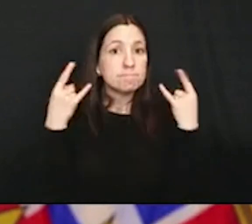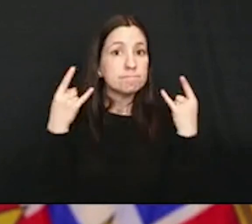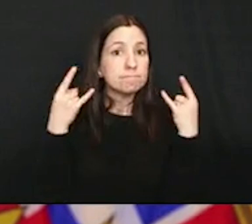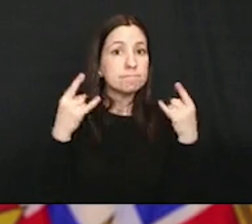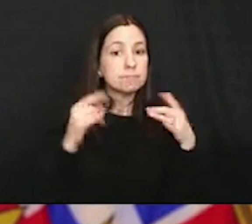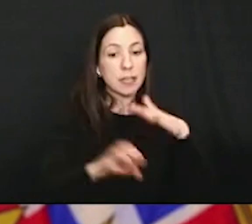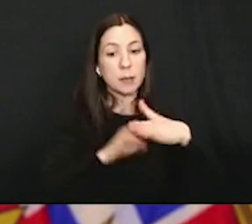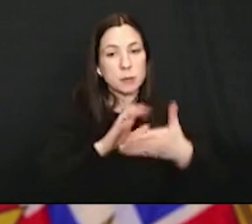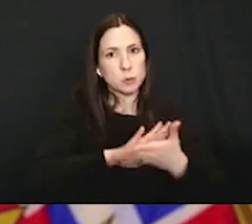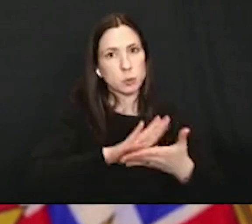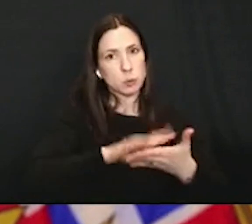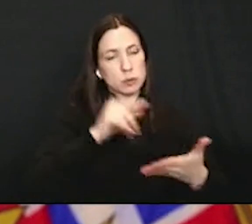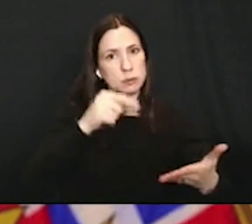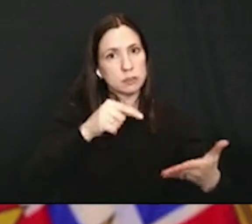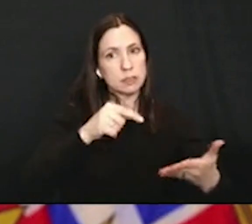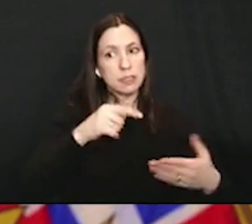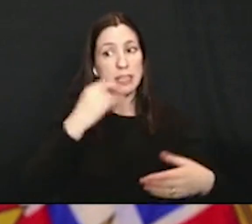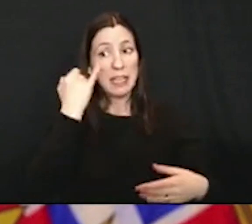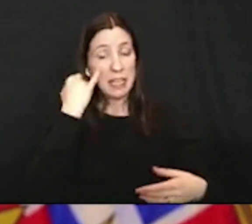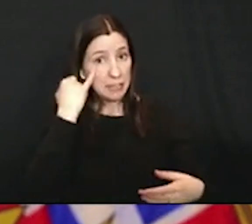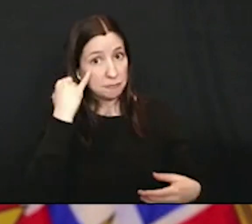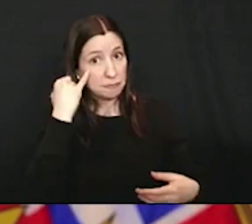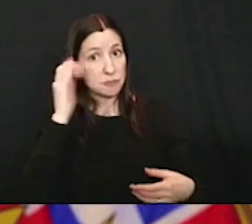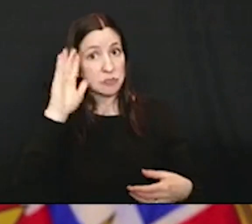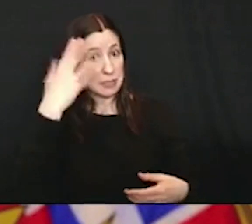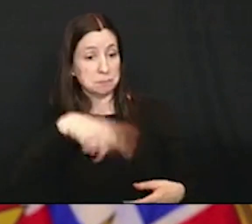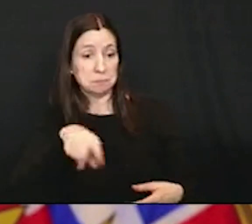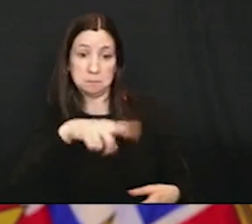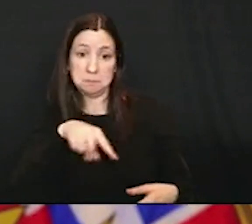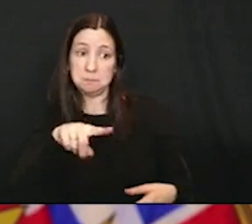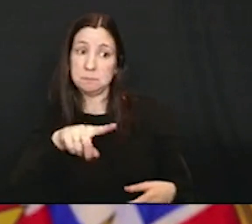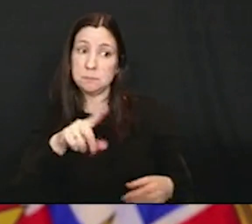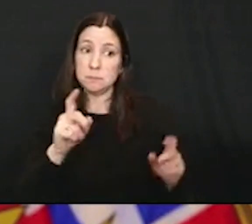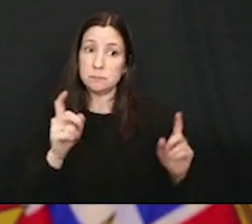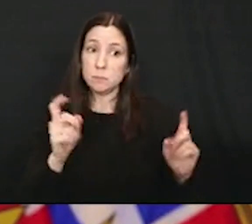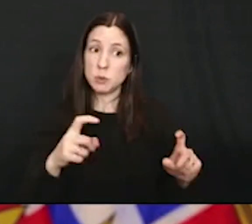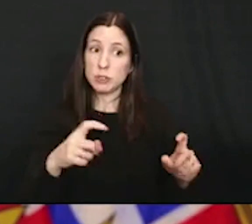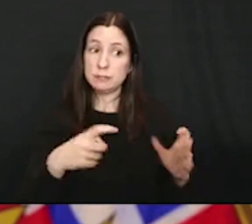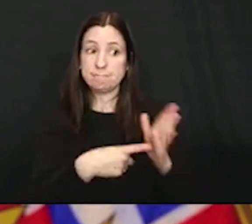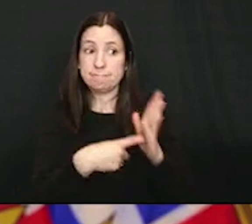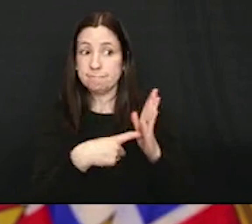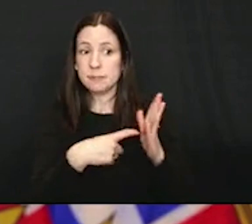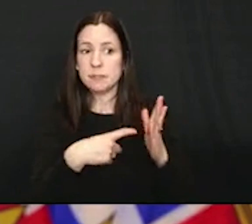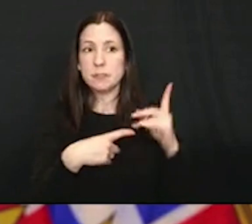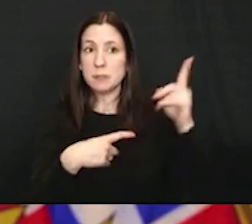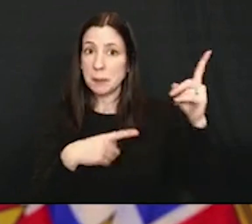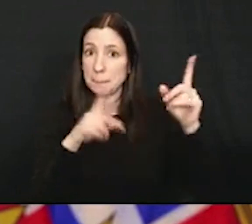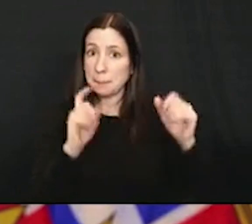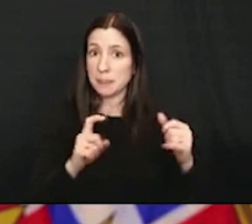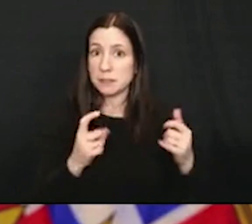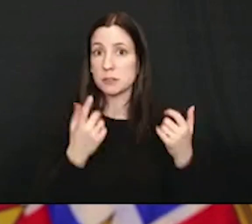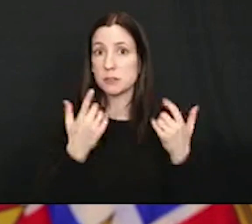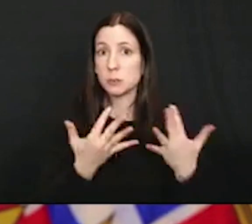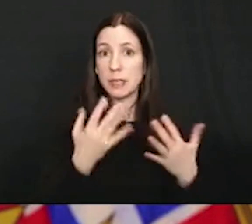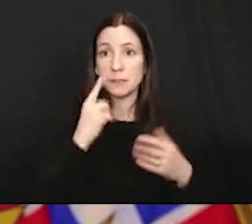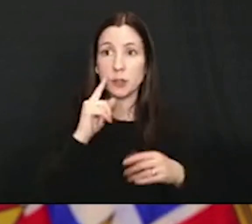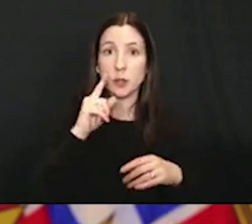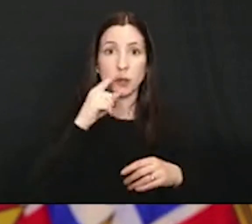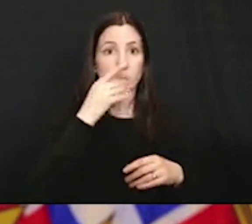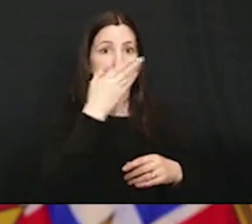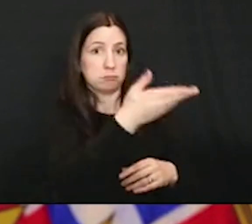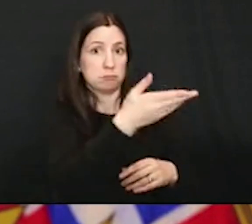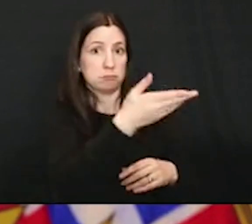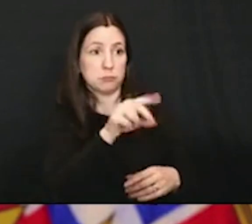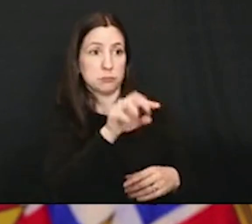elementary schools, if they deem necessary and without waiting for you or the province to then date it?